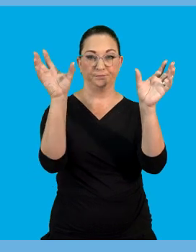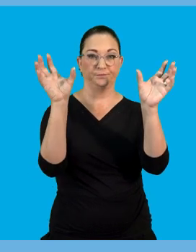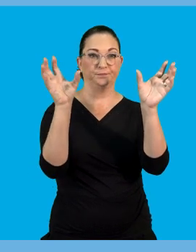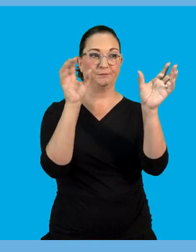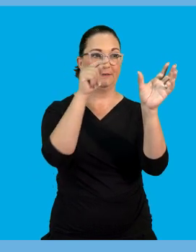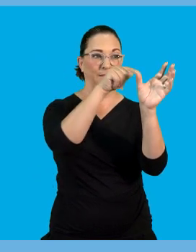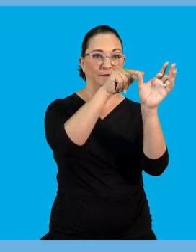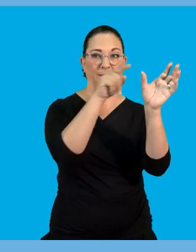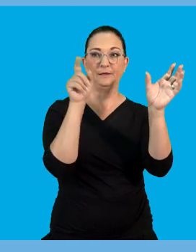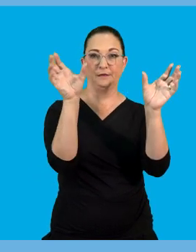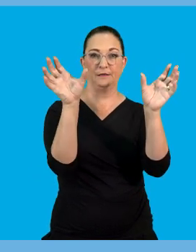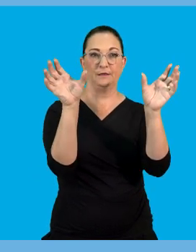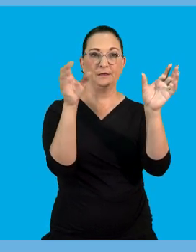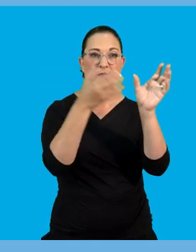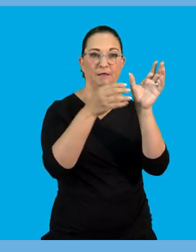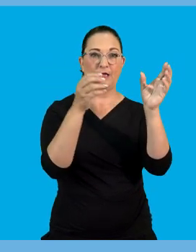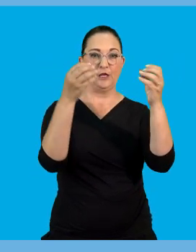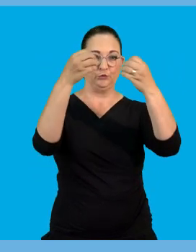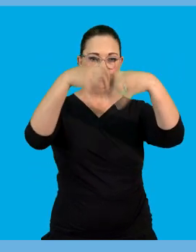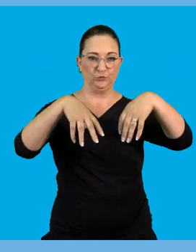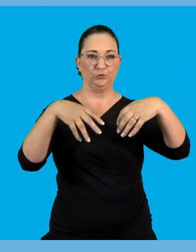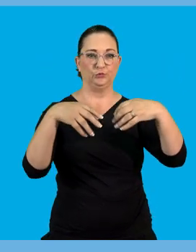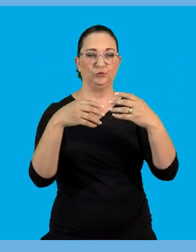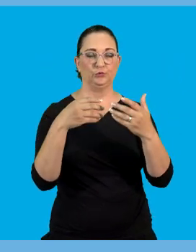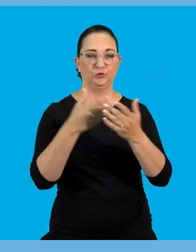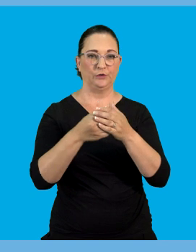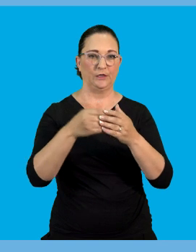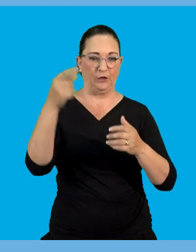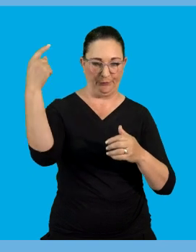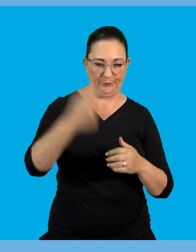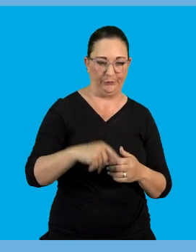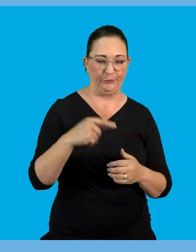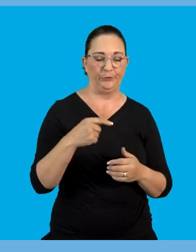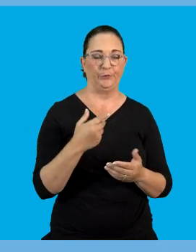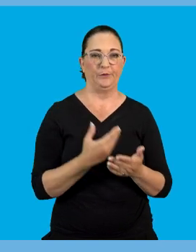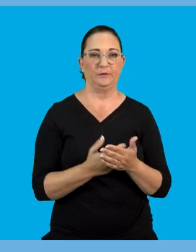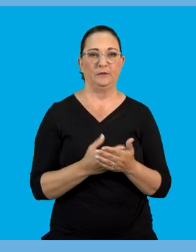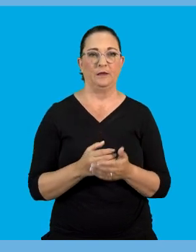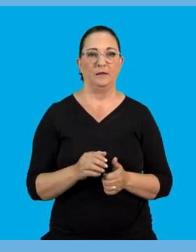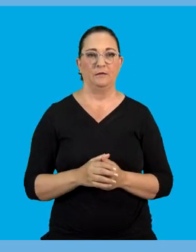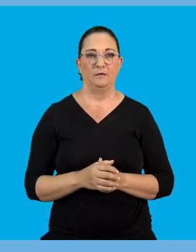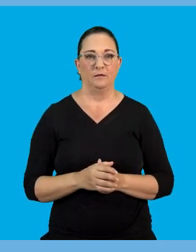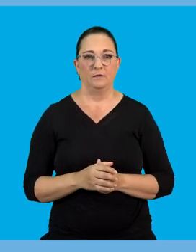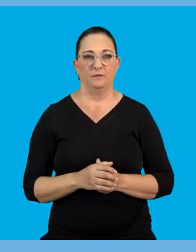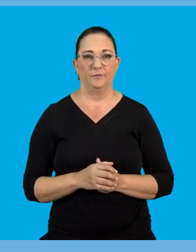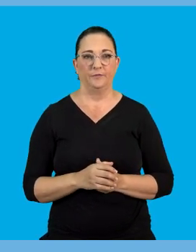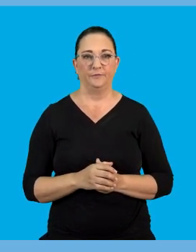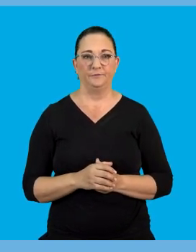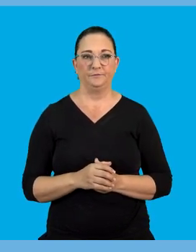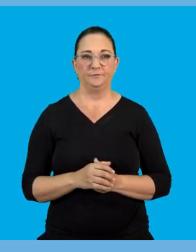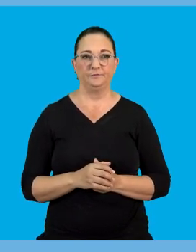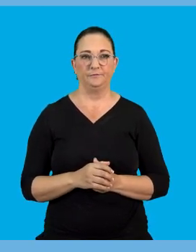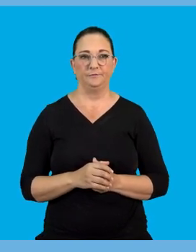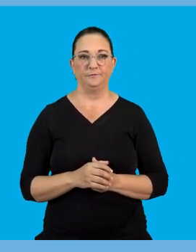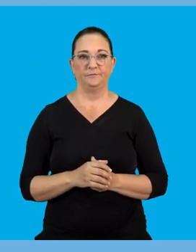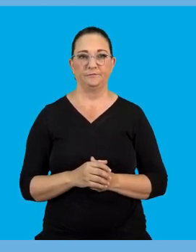within clouds. Or between clouds and the earth. So this is how now that that that lightning flash is coming about.